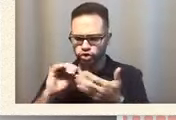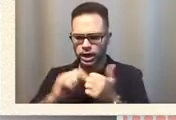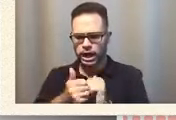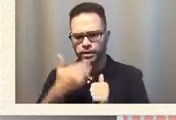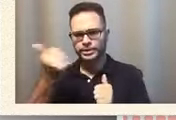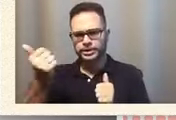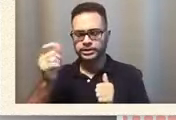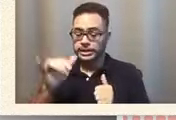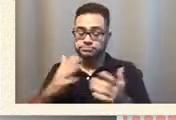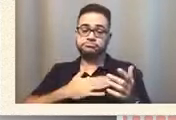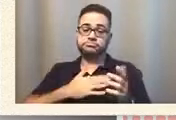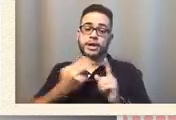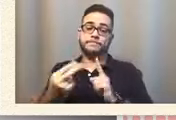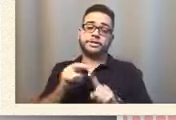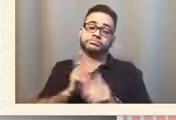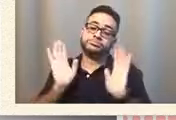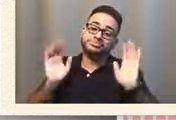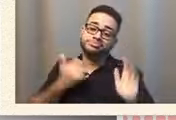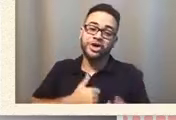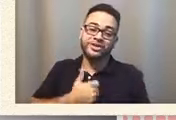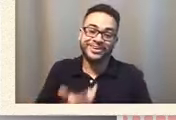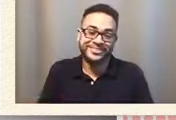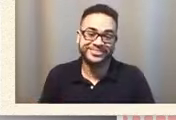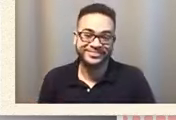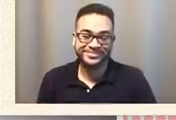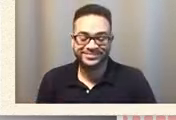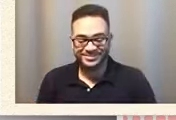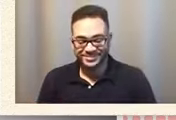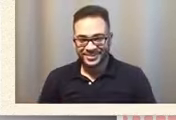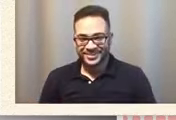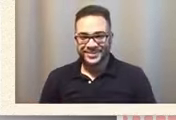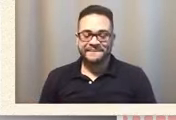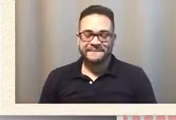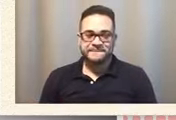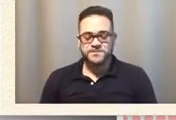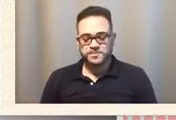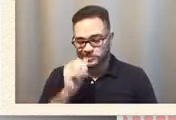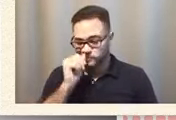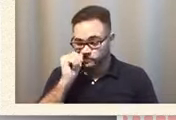i'm sorry oh my god